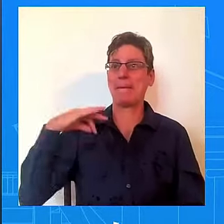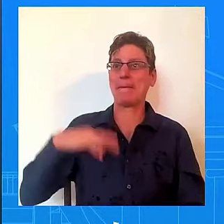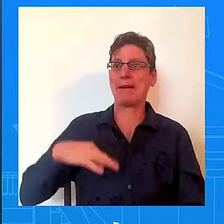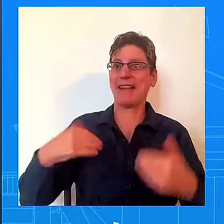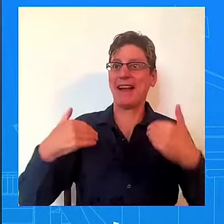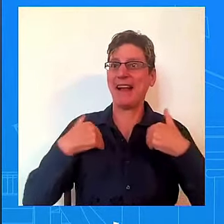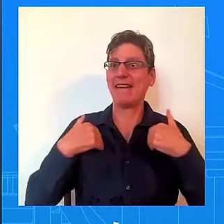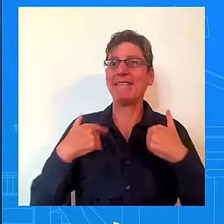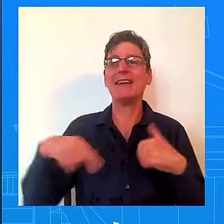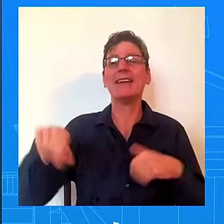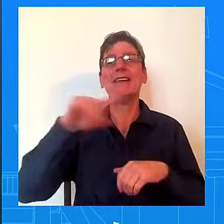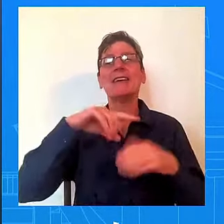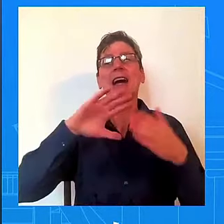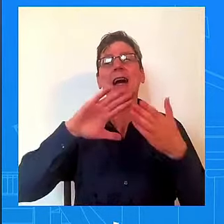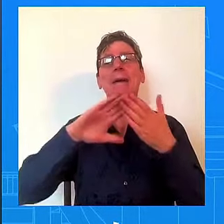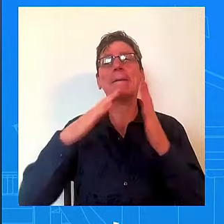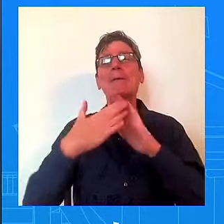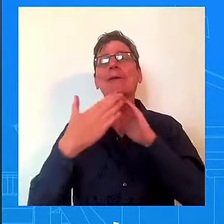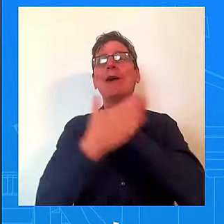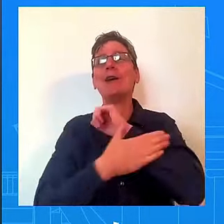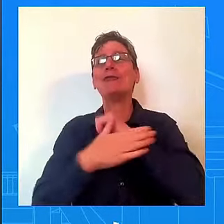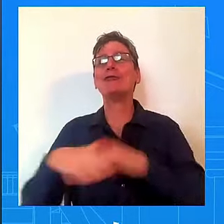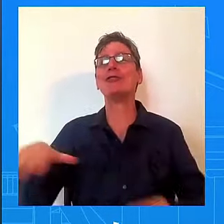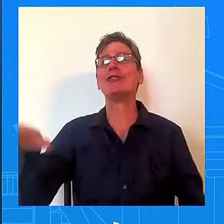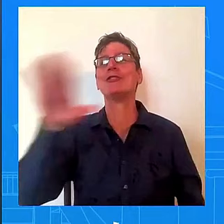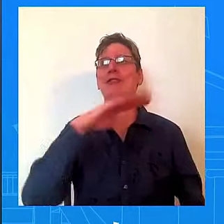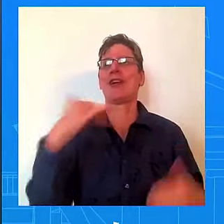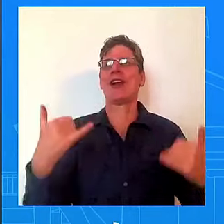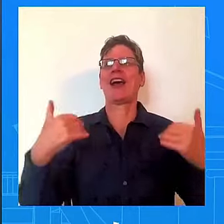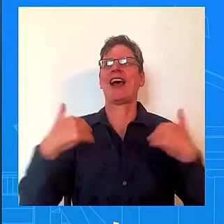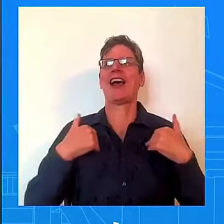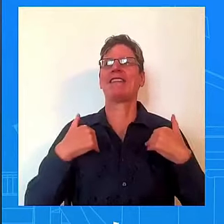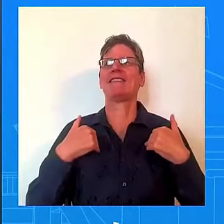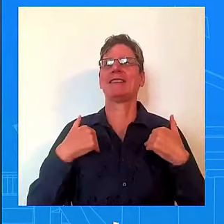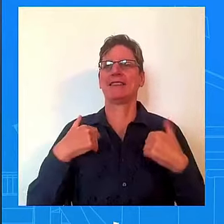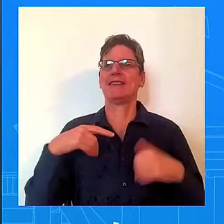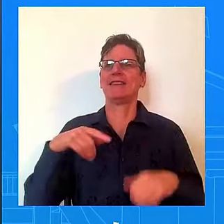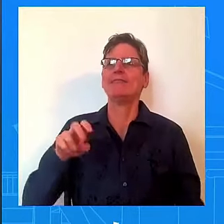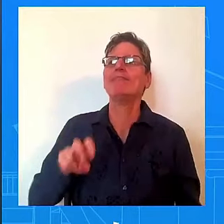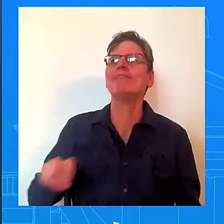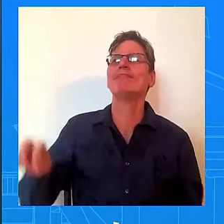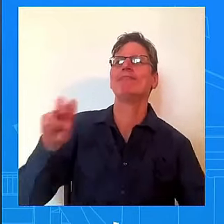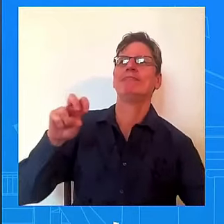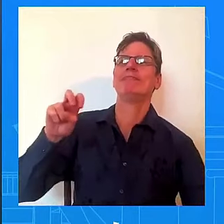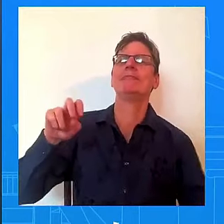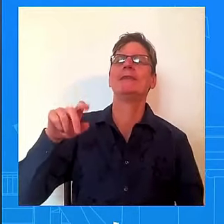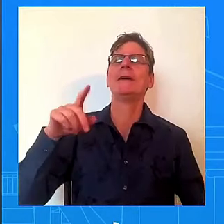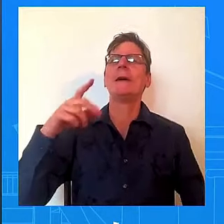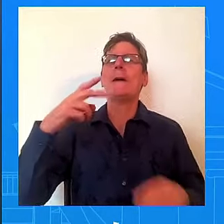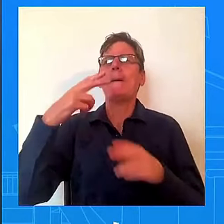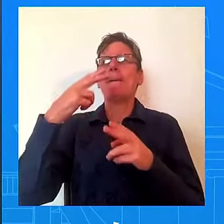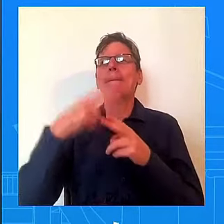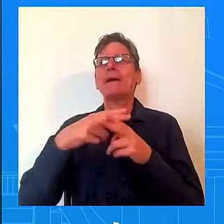you now have, you know, new housing project. The project in Allentown, Pennsylvania,